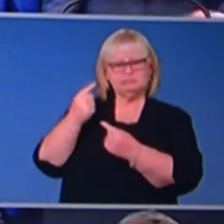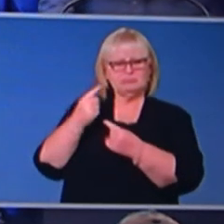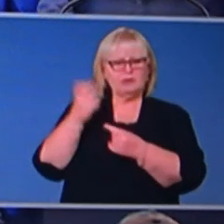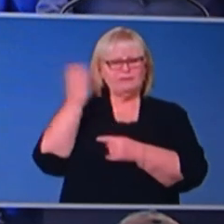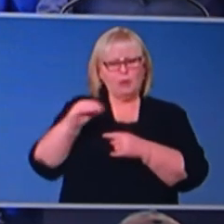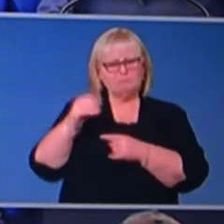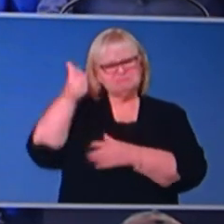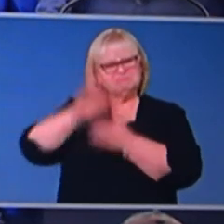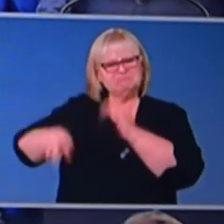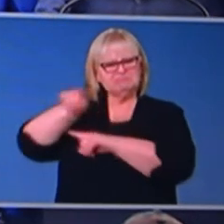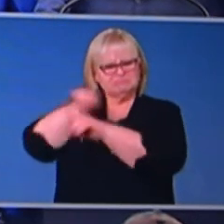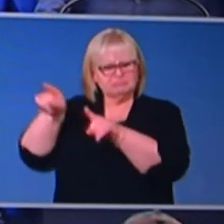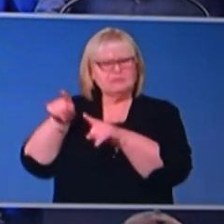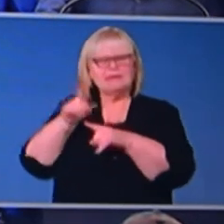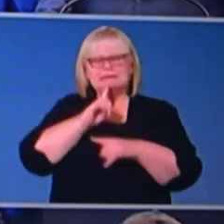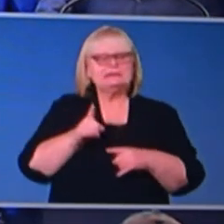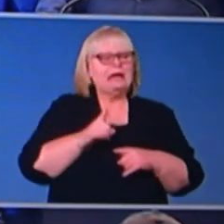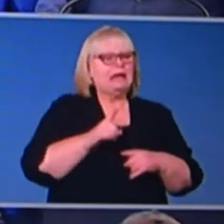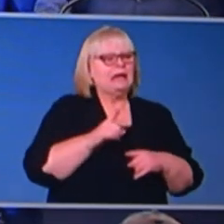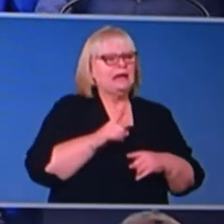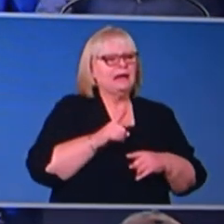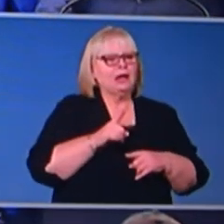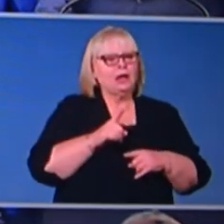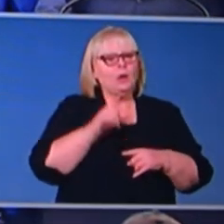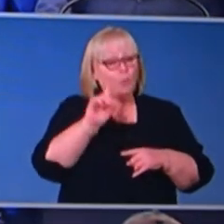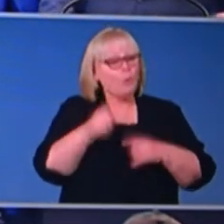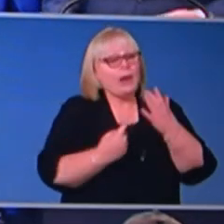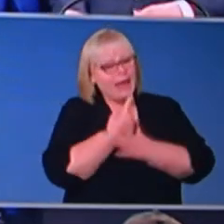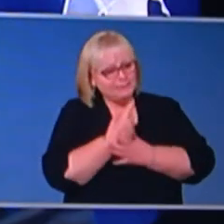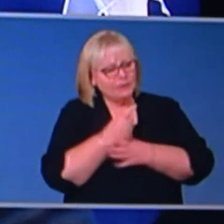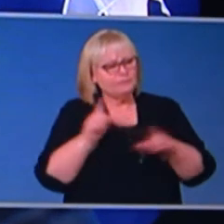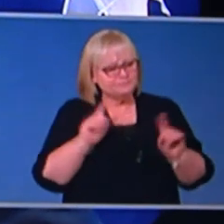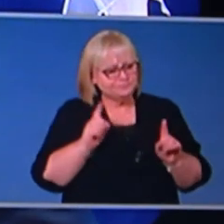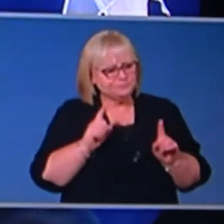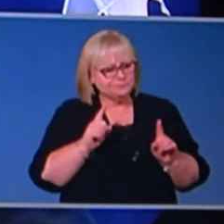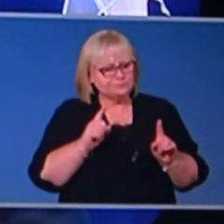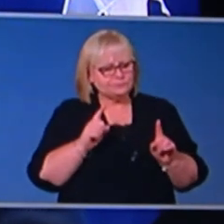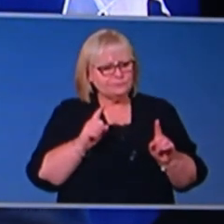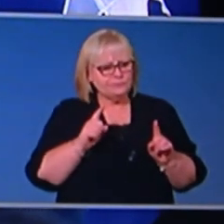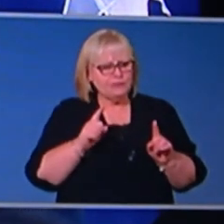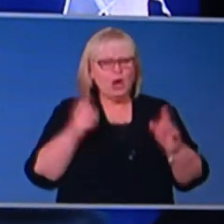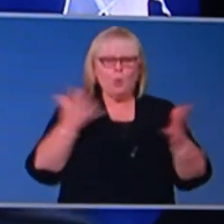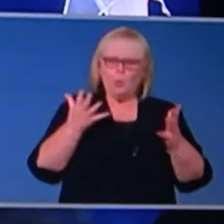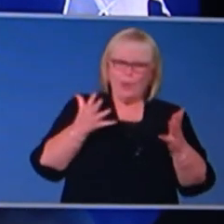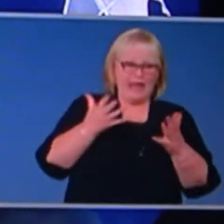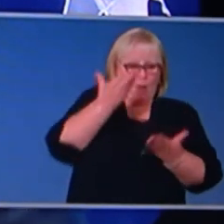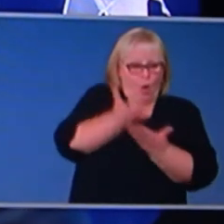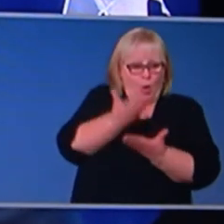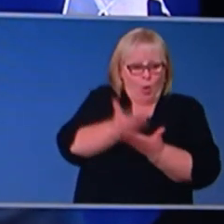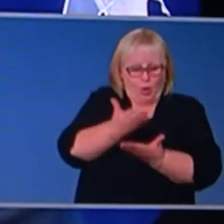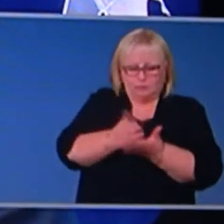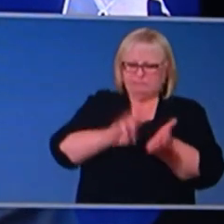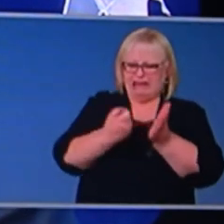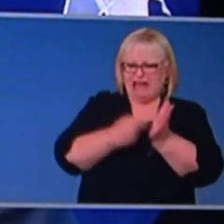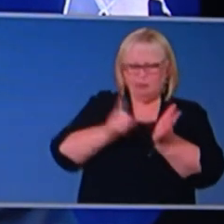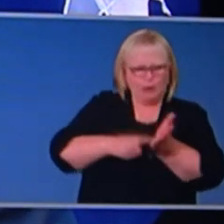did from the medical expert panel. And what will be occurring is that those, uh, jurisdictions that are relevant